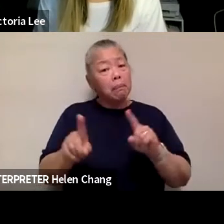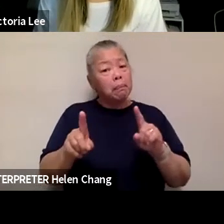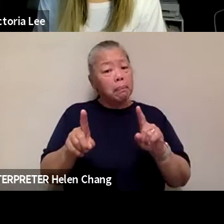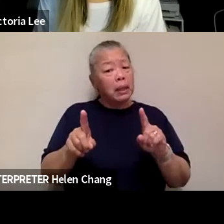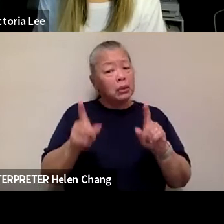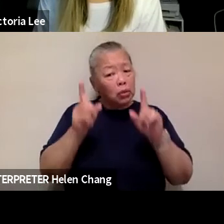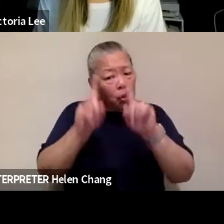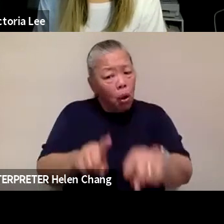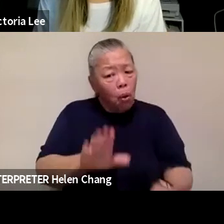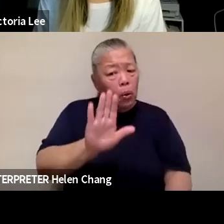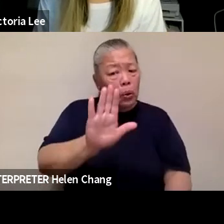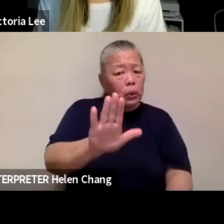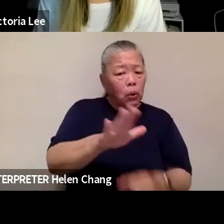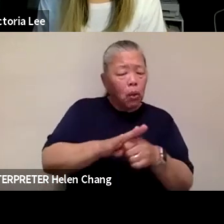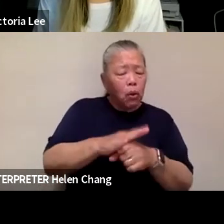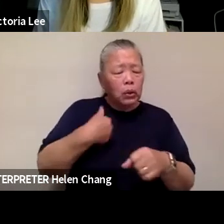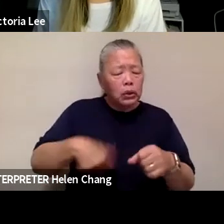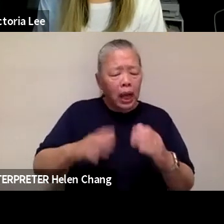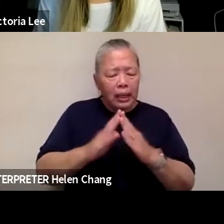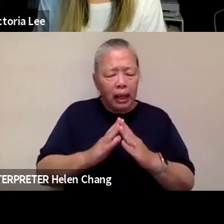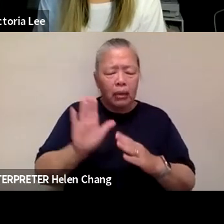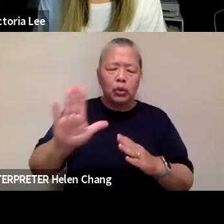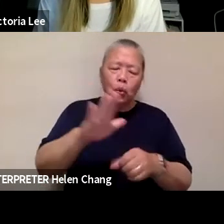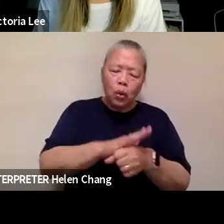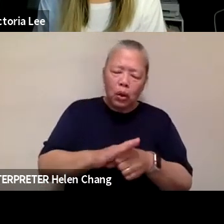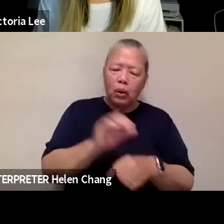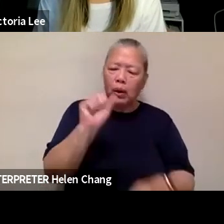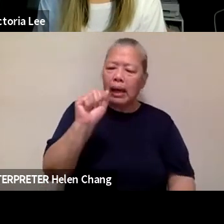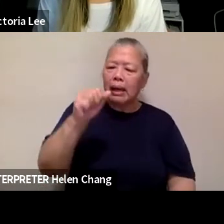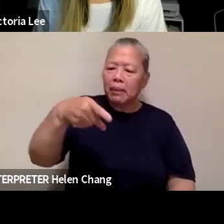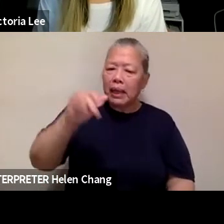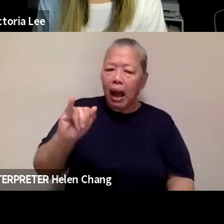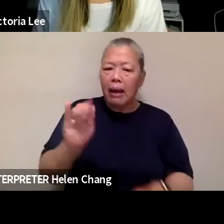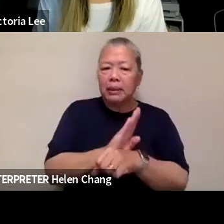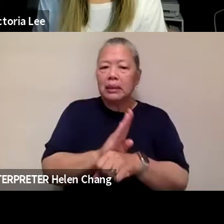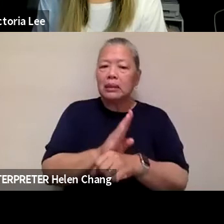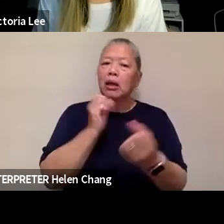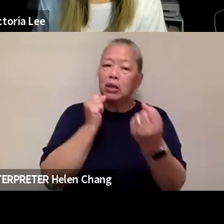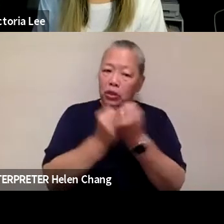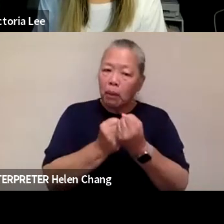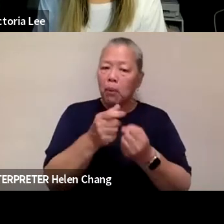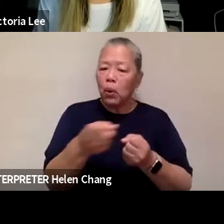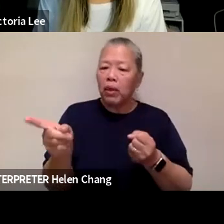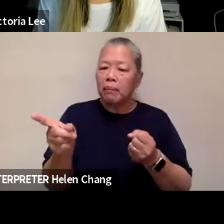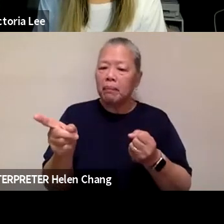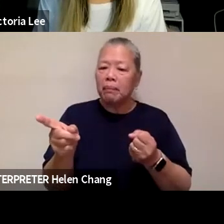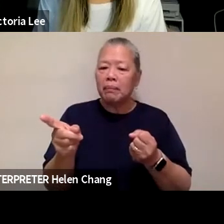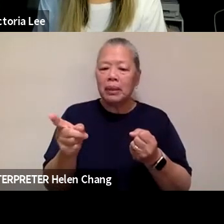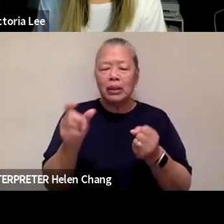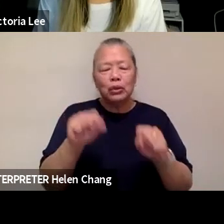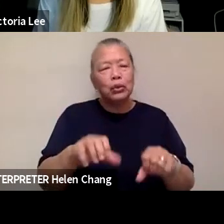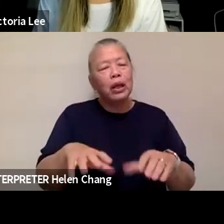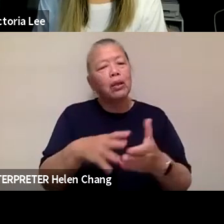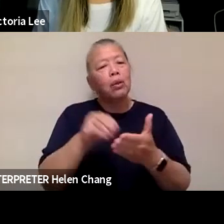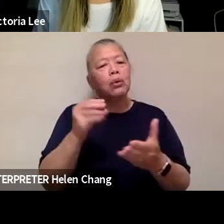your local AAPI businesses and support them. And there's so much to learn and to discover.